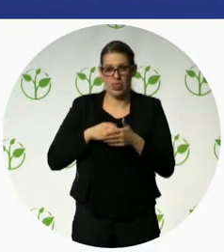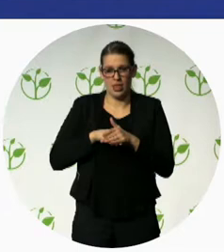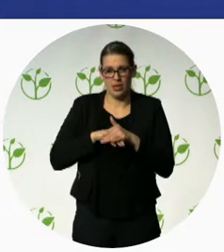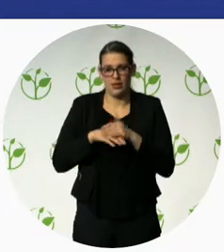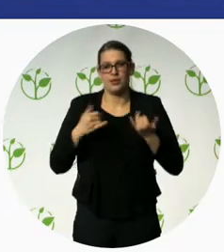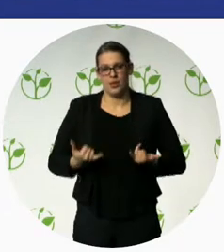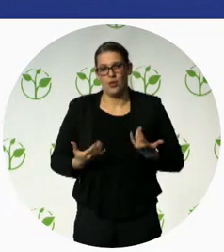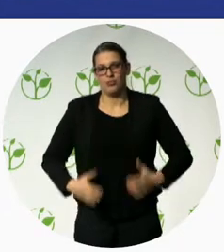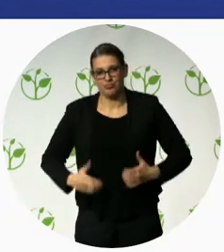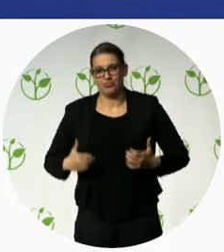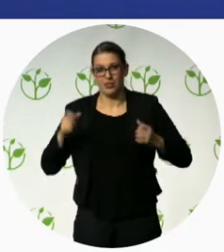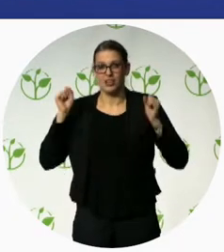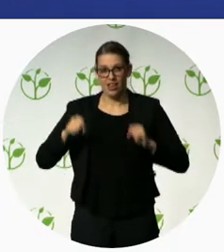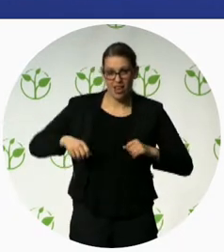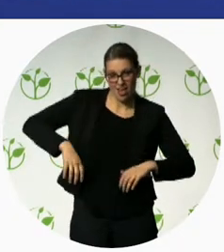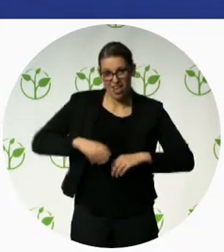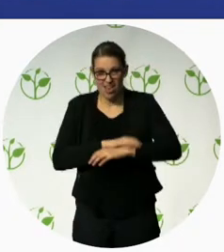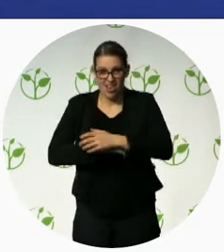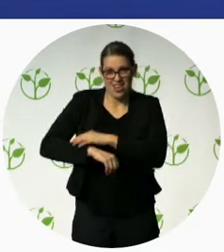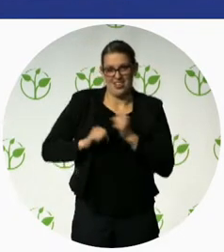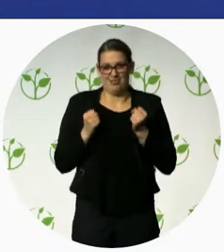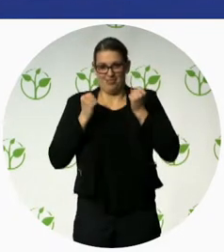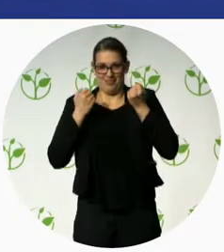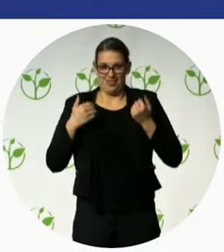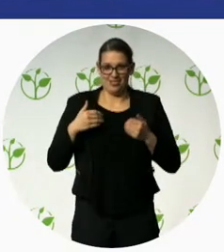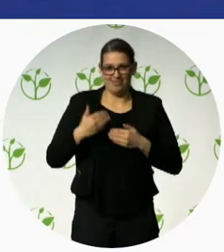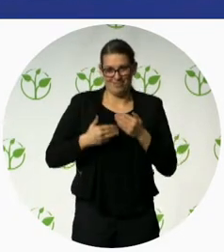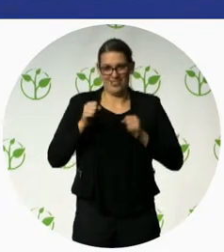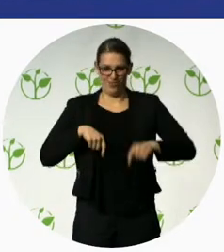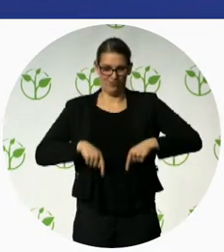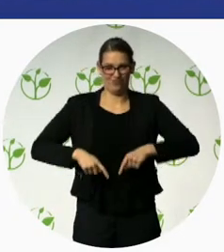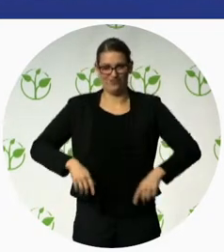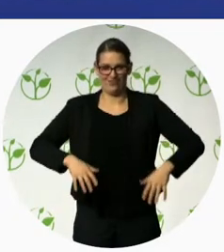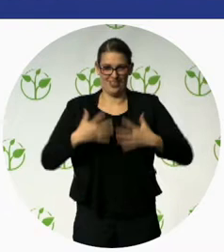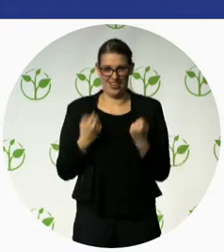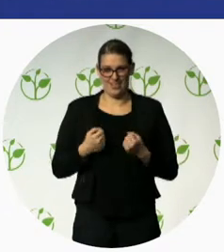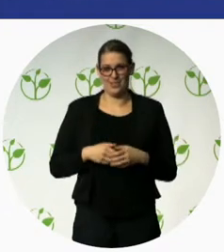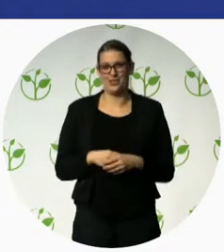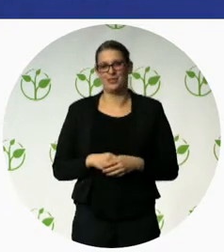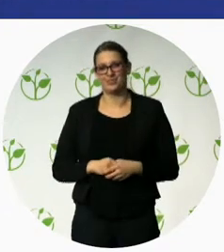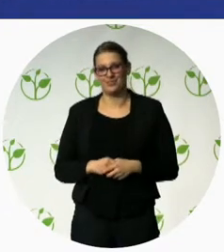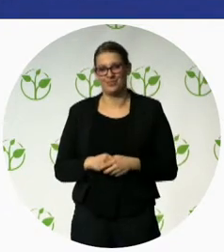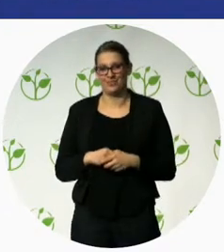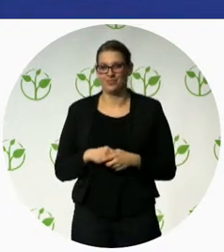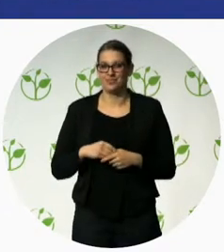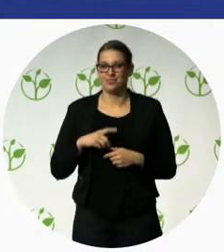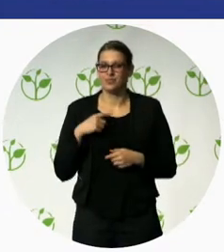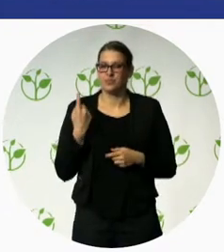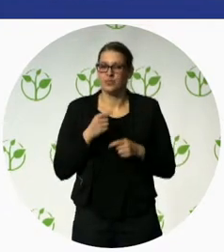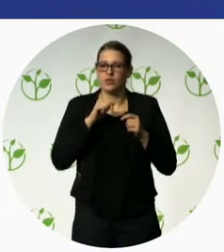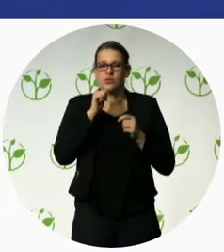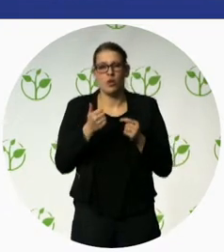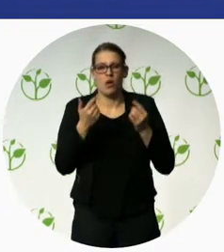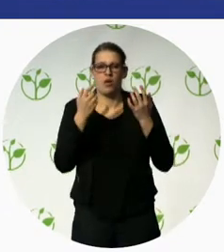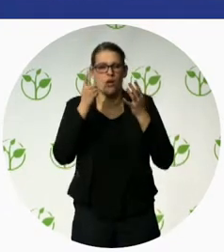finally I would like to quote Steve Jobs he says it is not faith in technology it is faith in people and I see it all the time